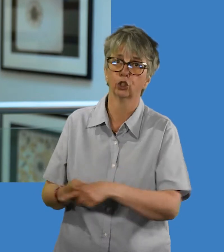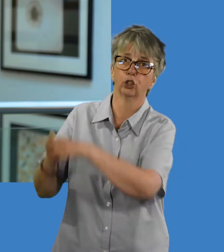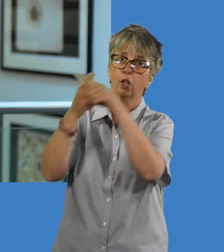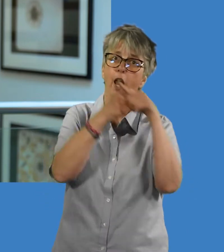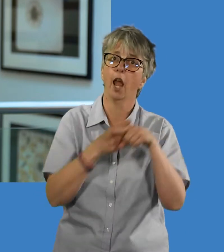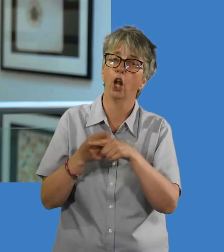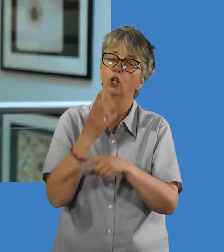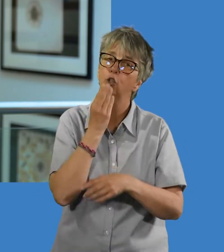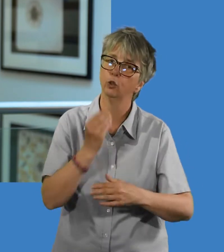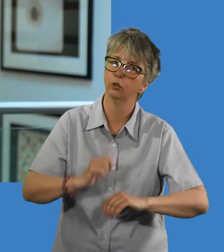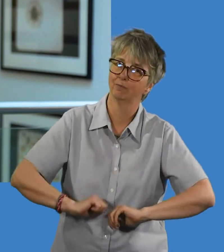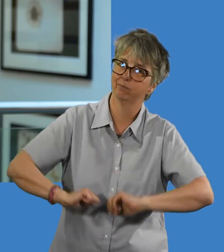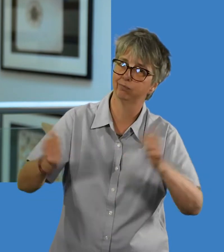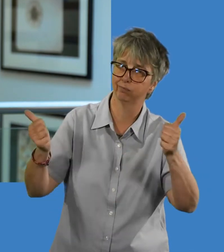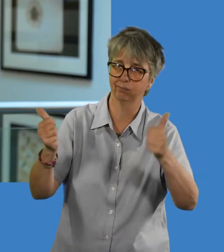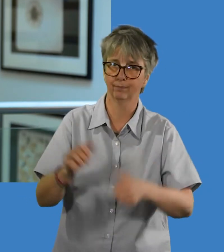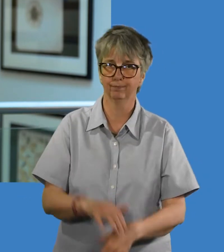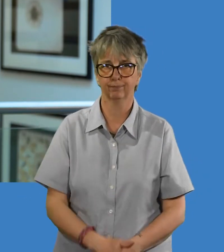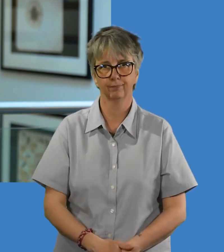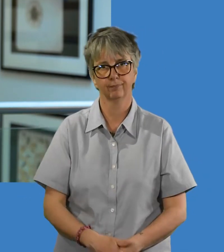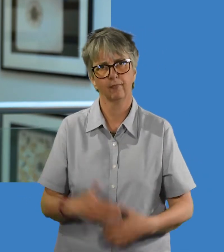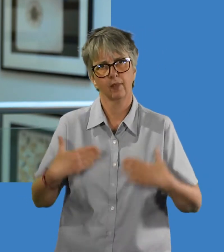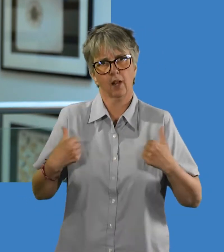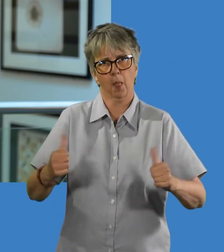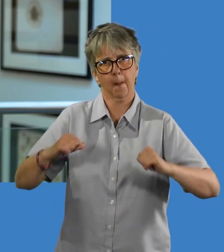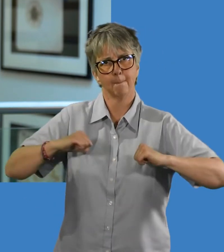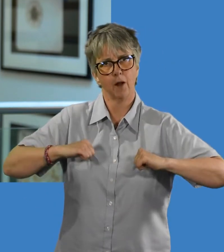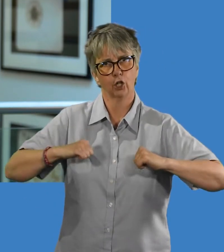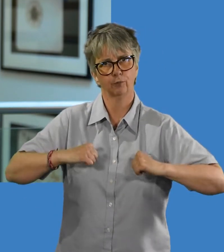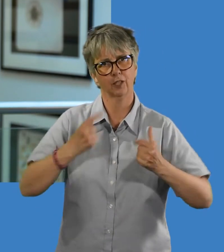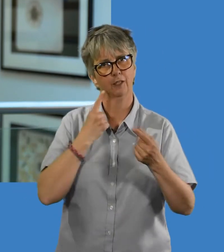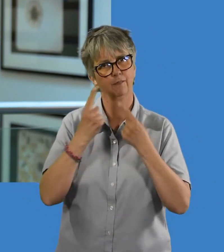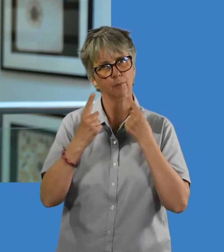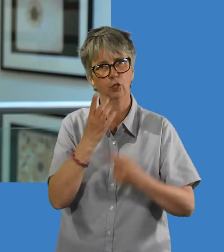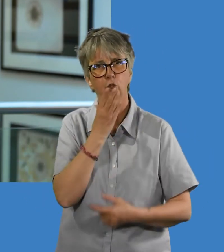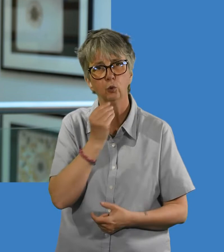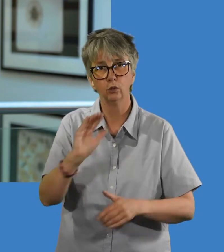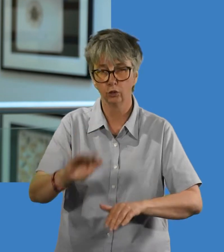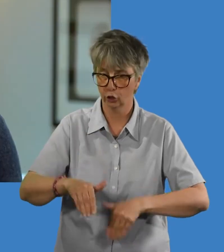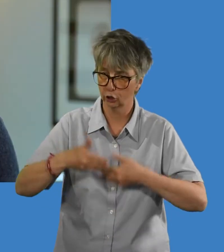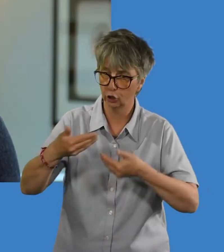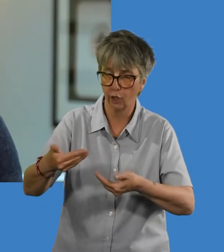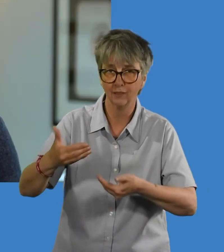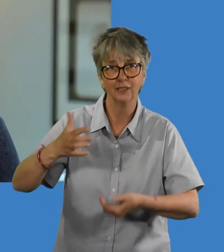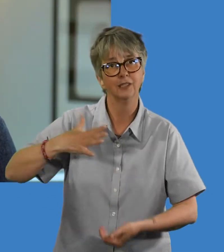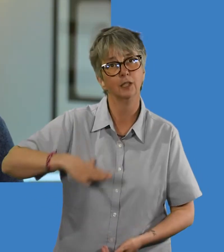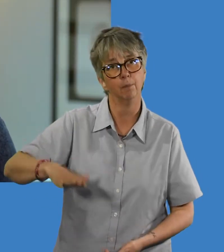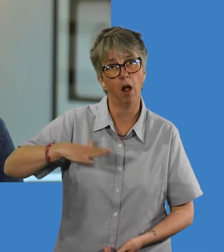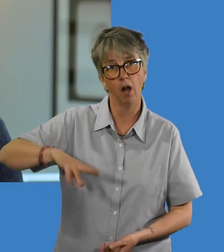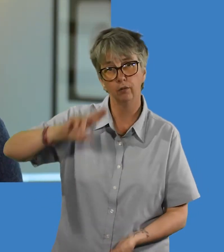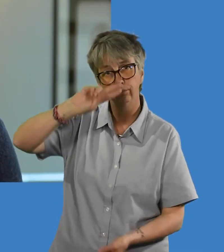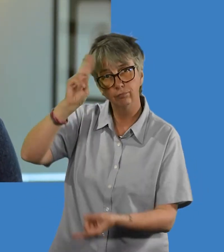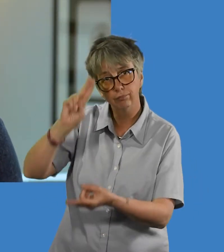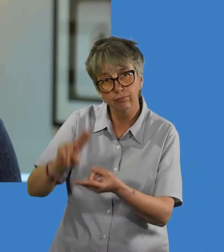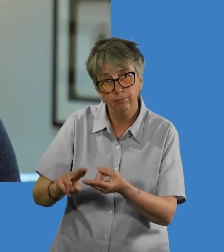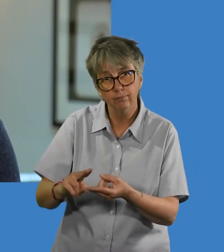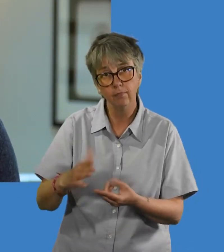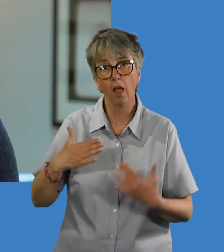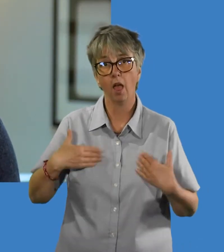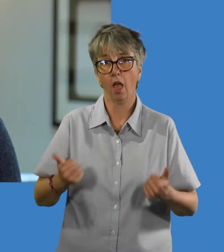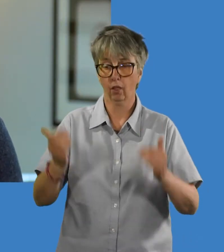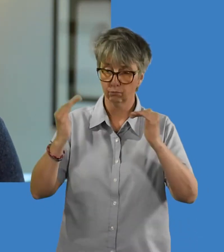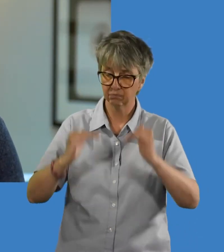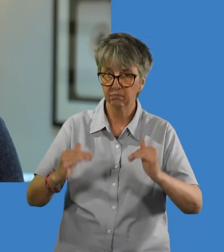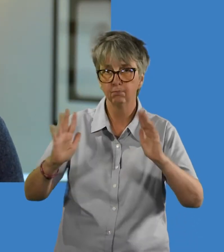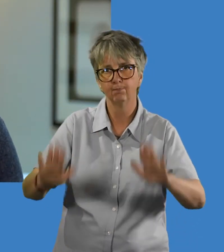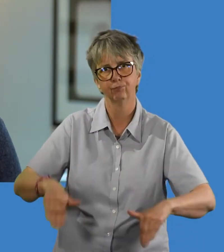right across the city, using our population health management data to reduce demand for services and tackle health inequalities, addressing